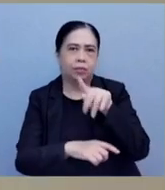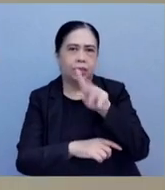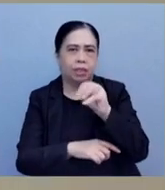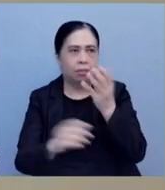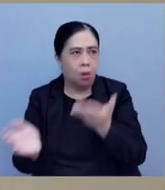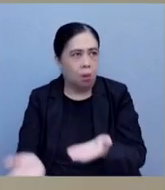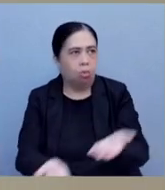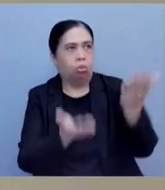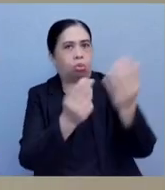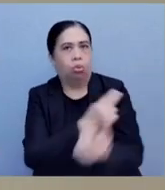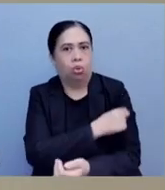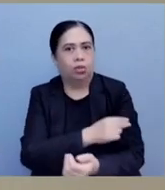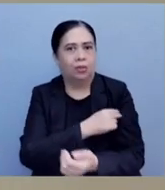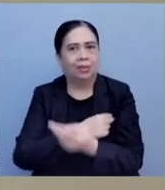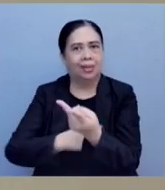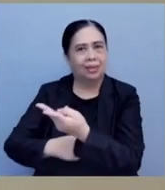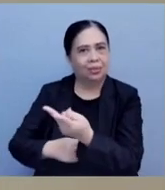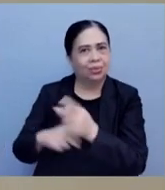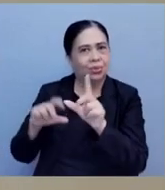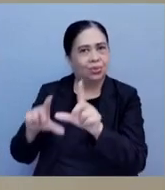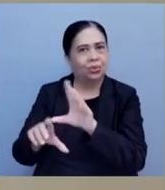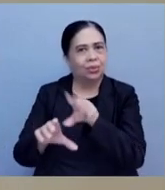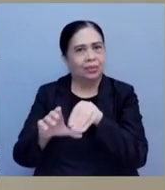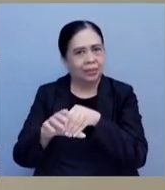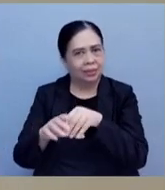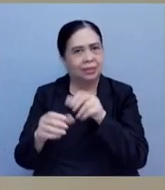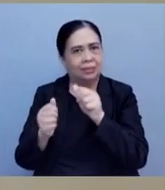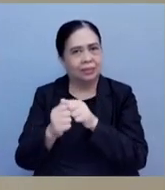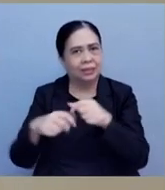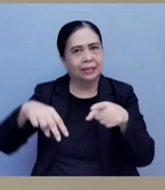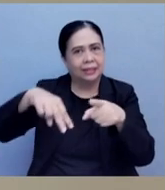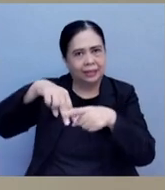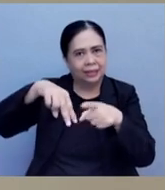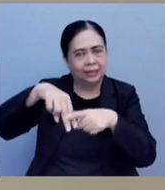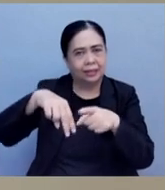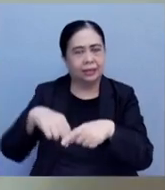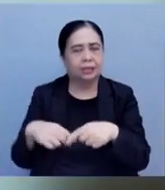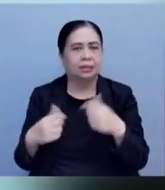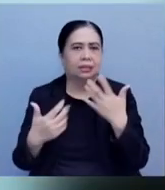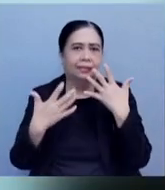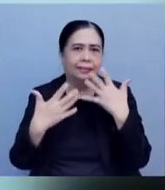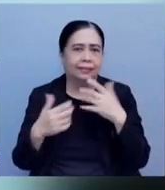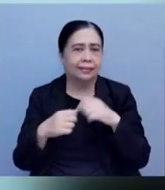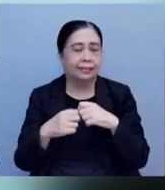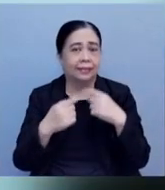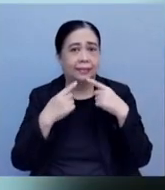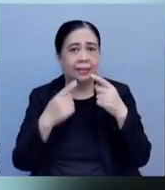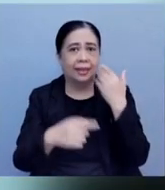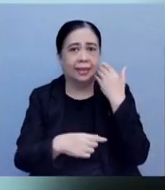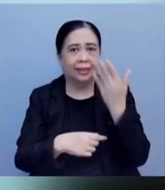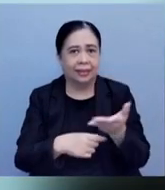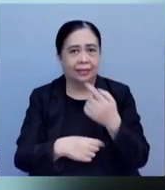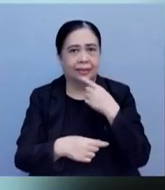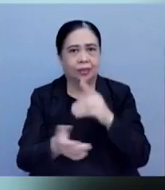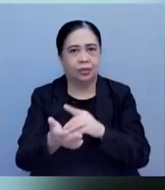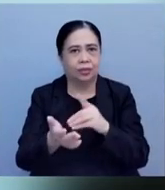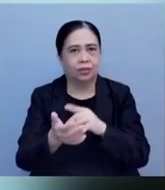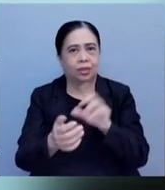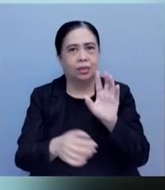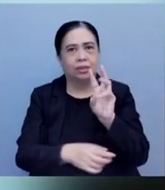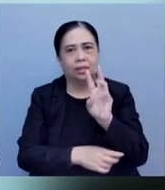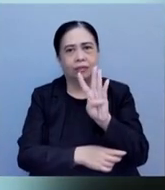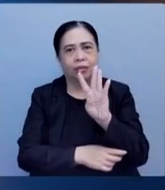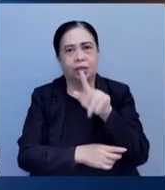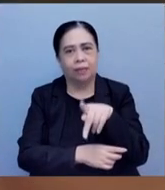to the hospital by two of the suspects involved in the hazing. He unfortunately was declared dead by doctors at around 6.45